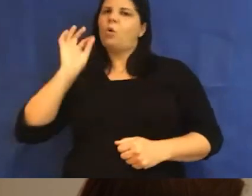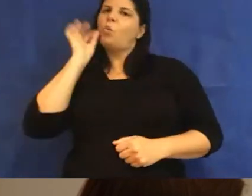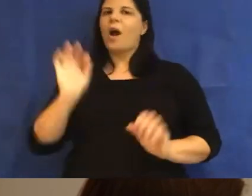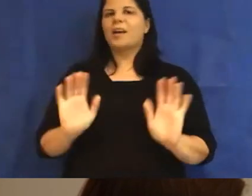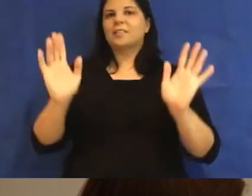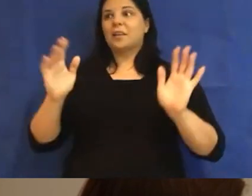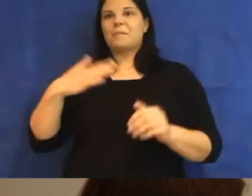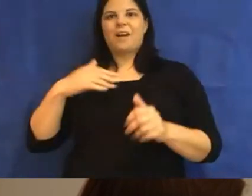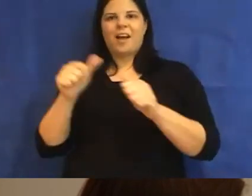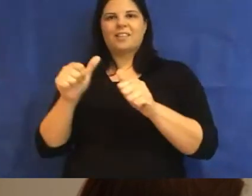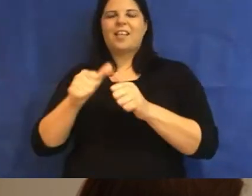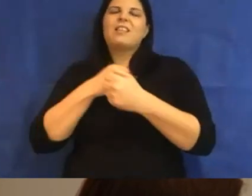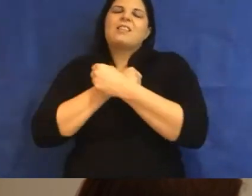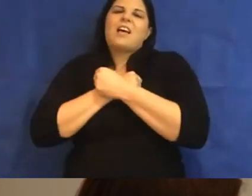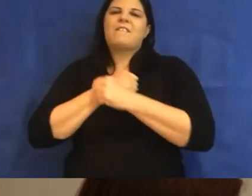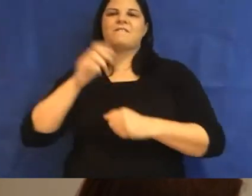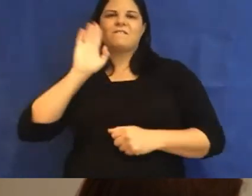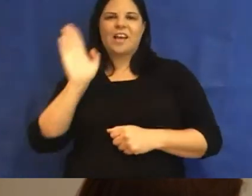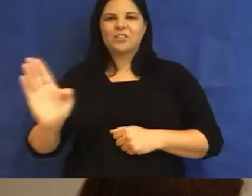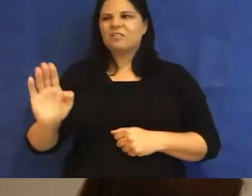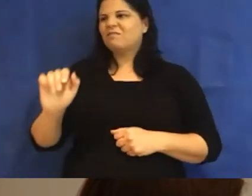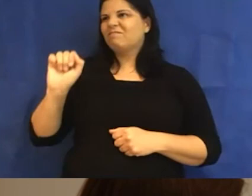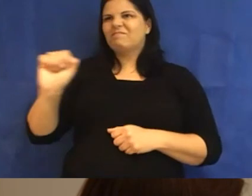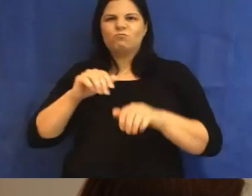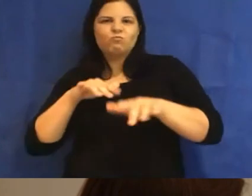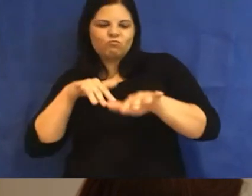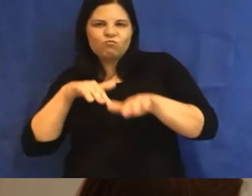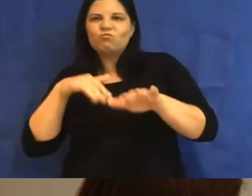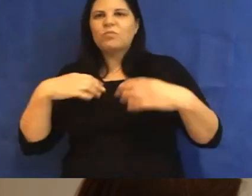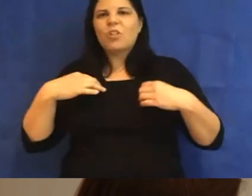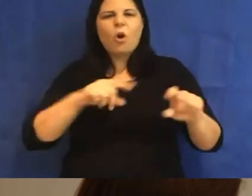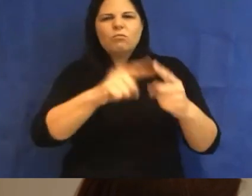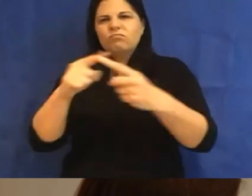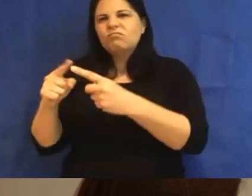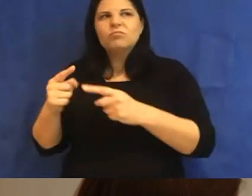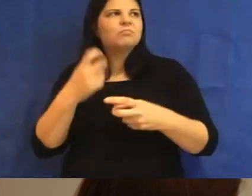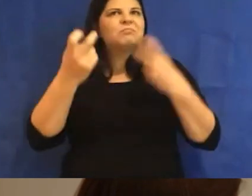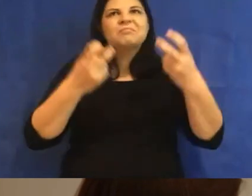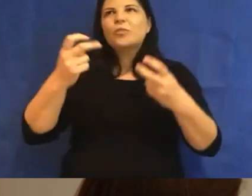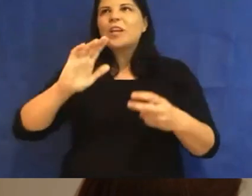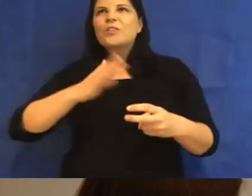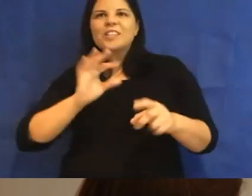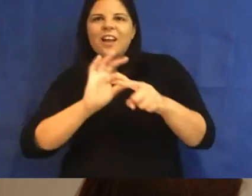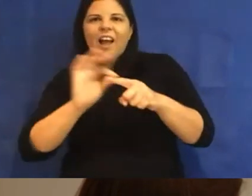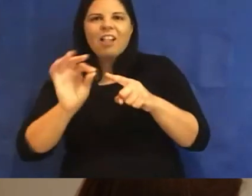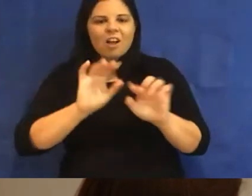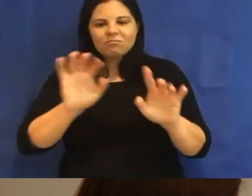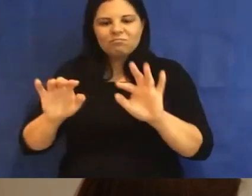fashion and had spent her life making textiles and clothing, always searching for interesting fabrics to create with.